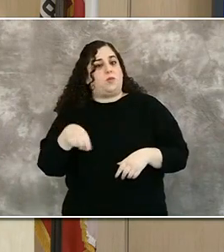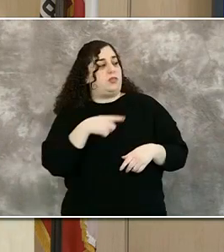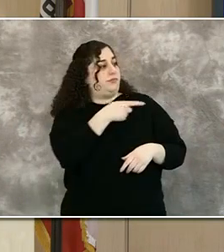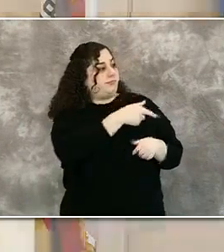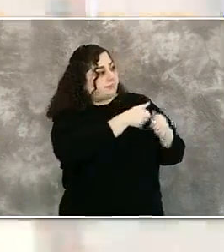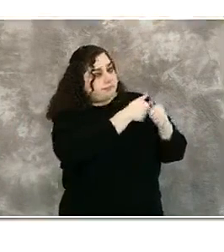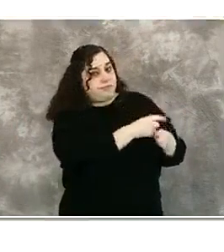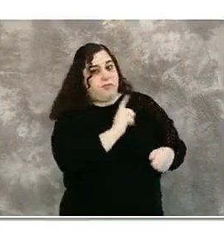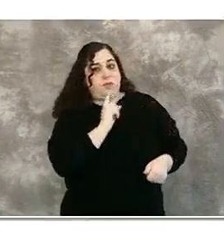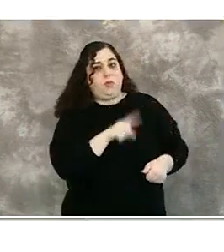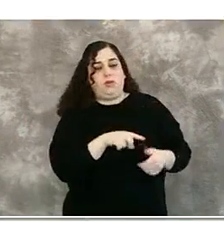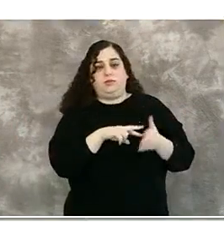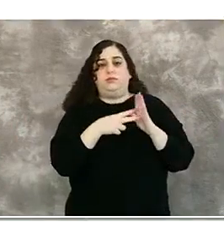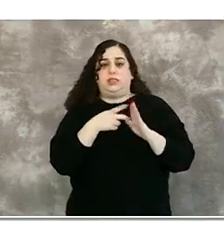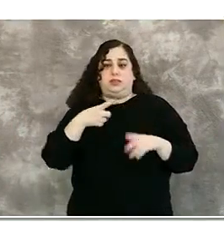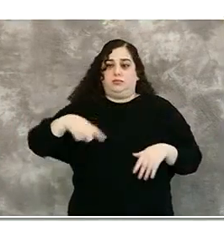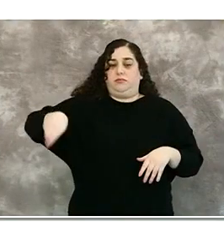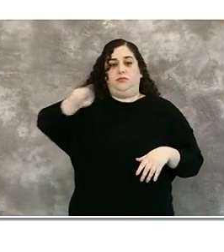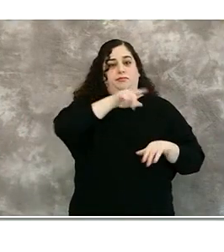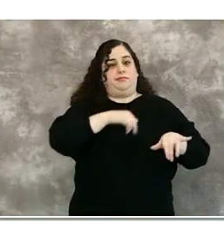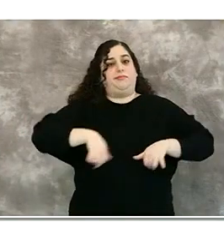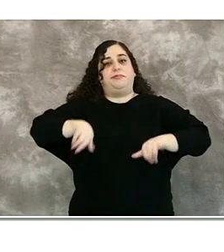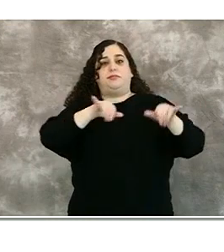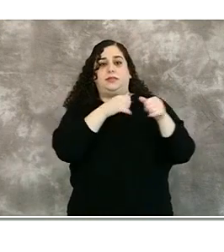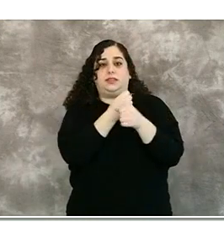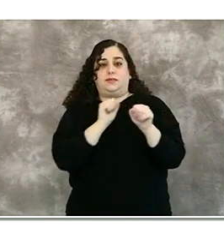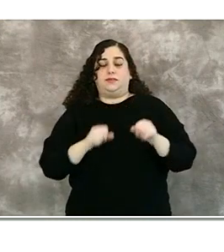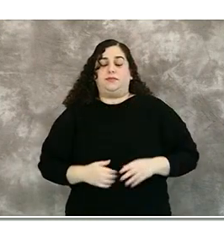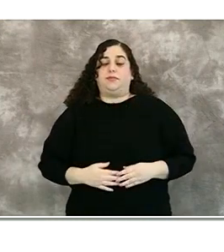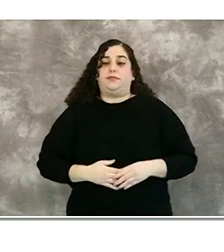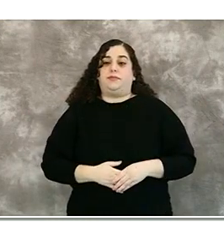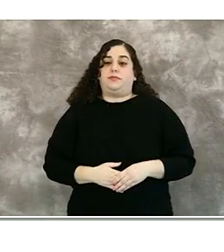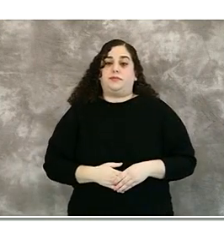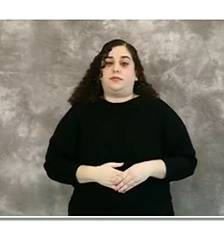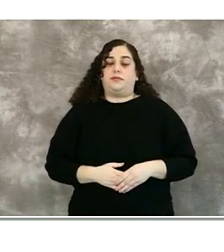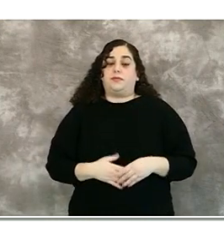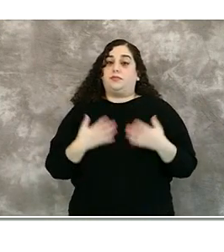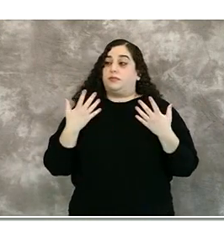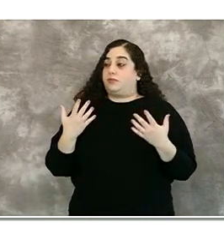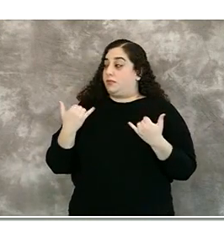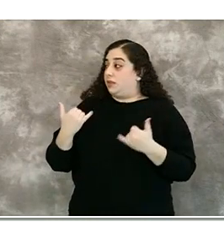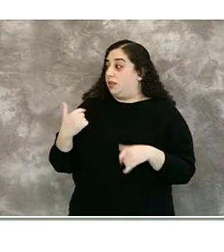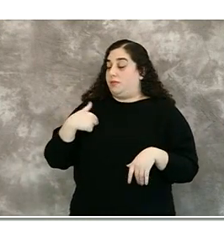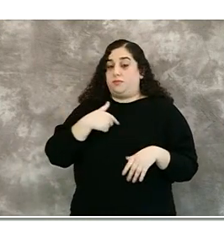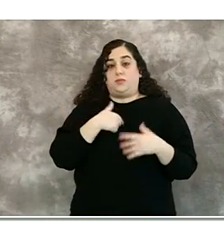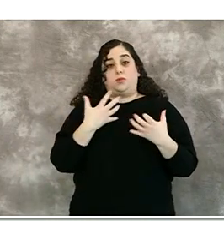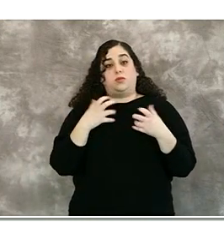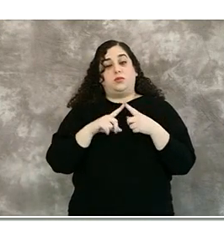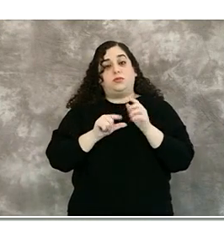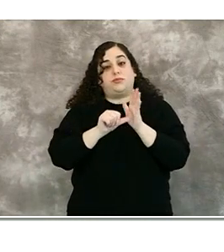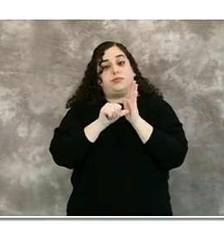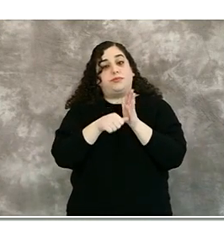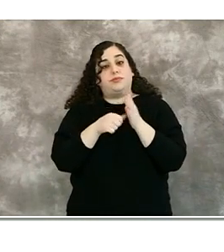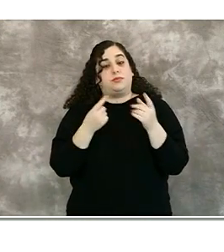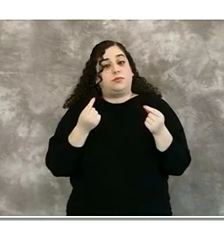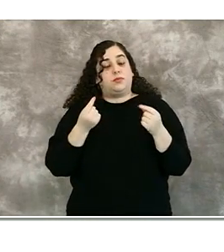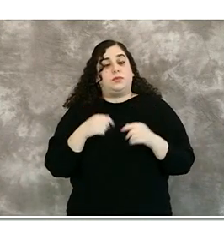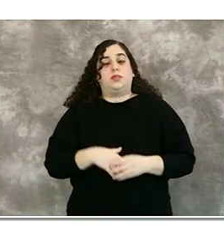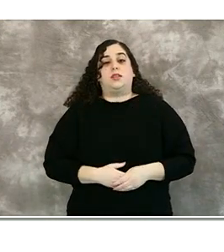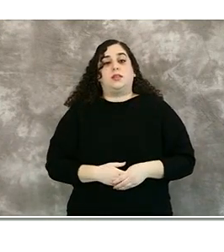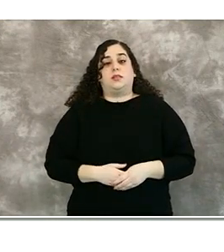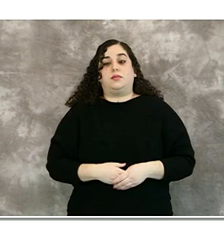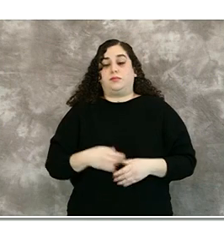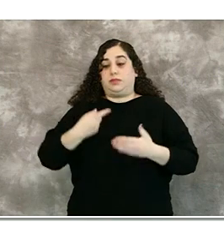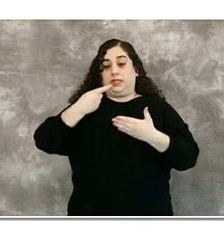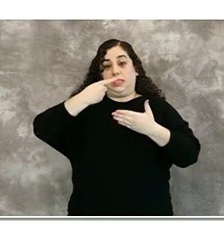yes. So if you, I just want to highlight that we do have next week